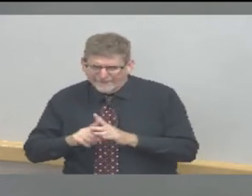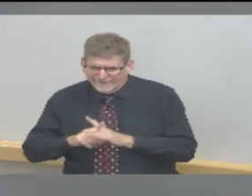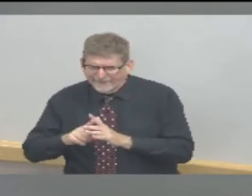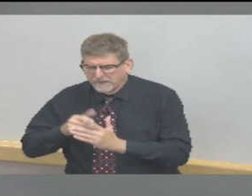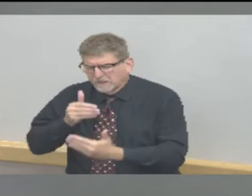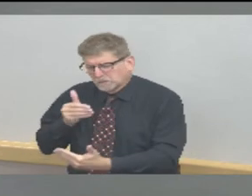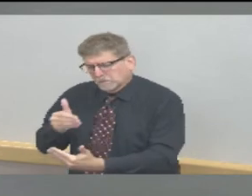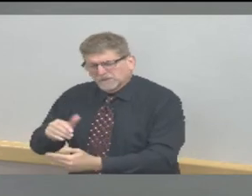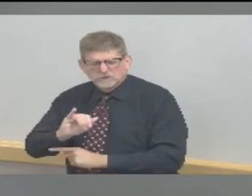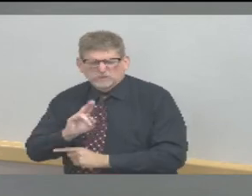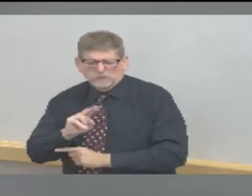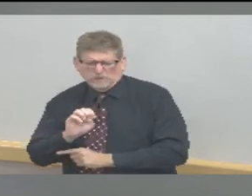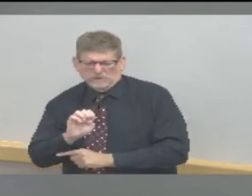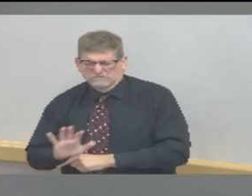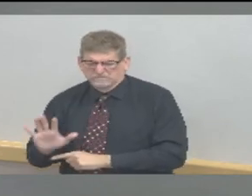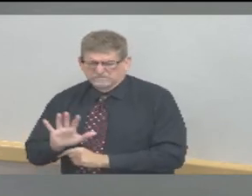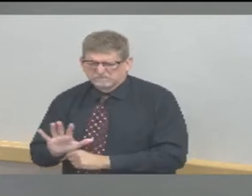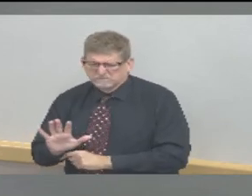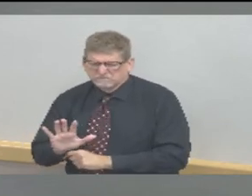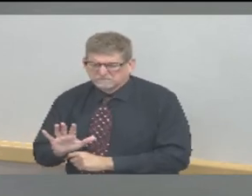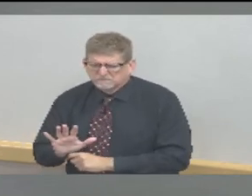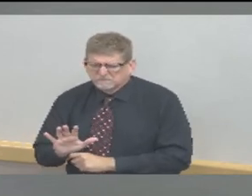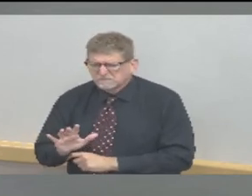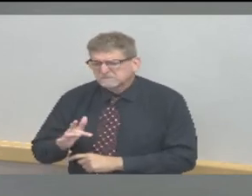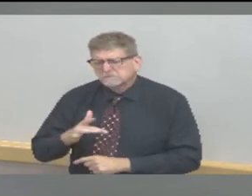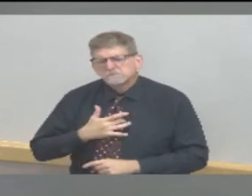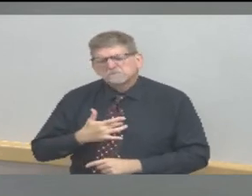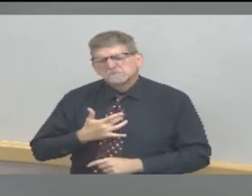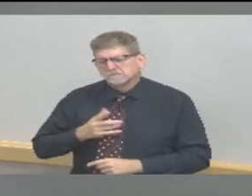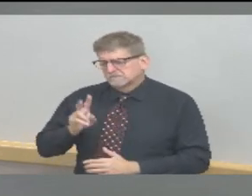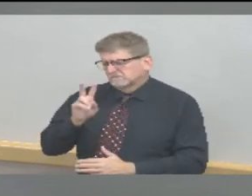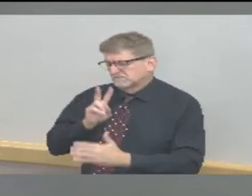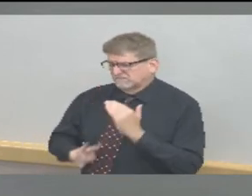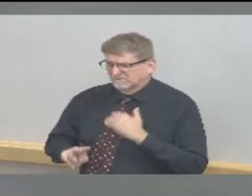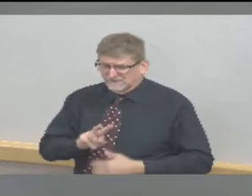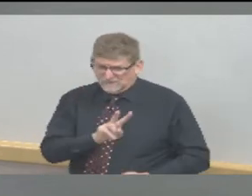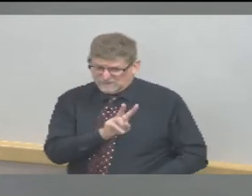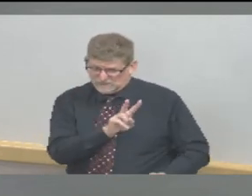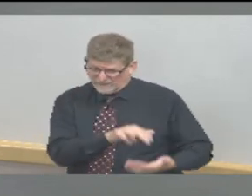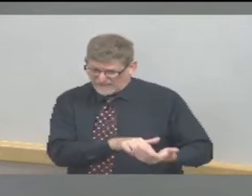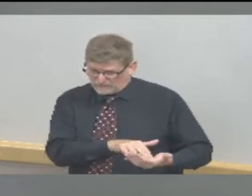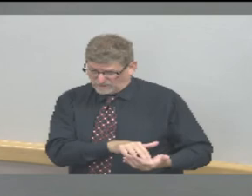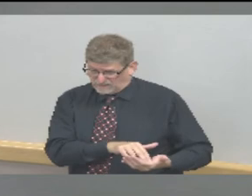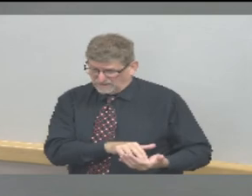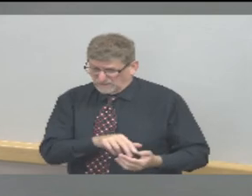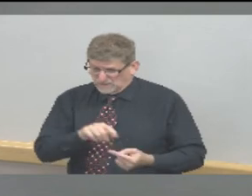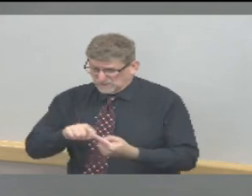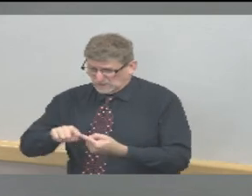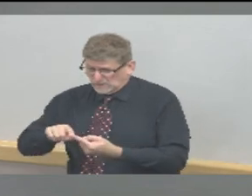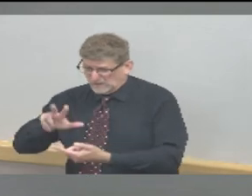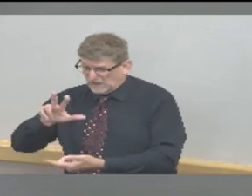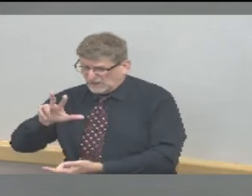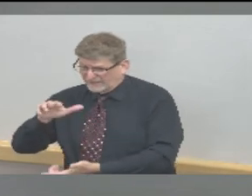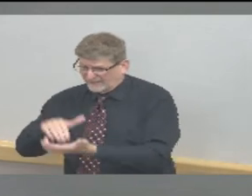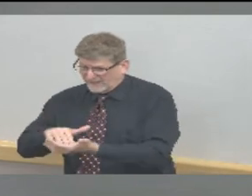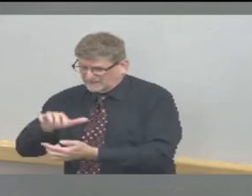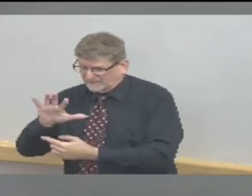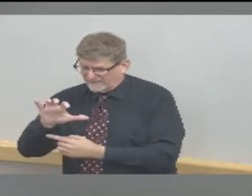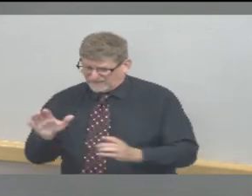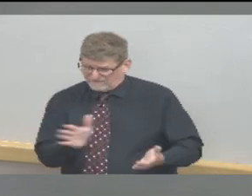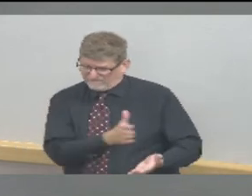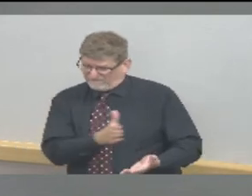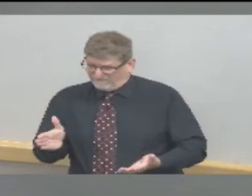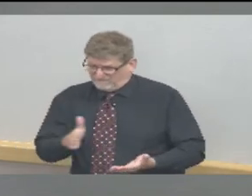,500 predicted so again this is a another reason why all of our protective